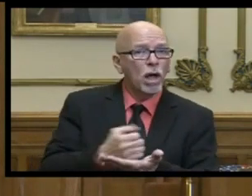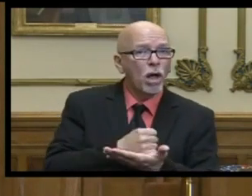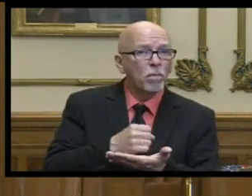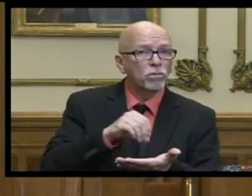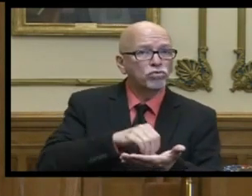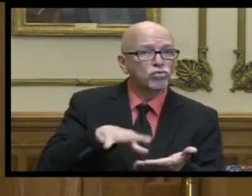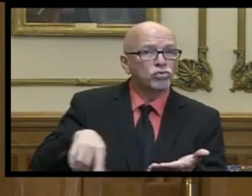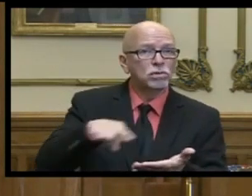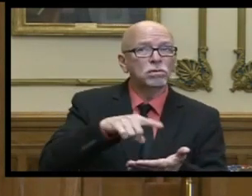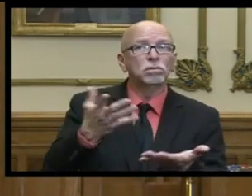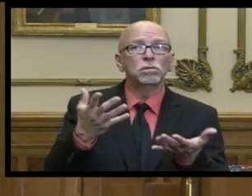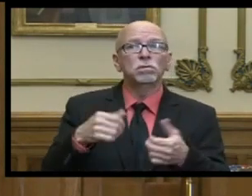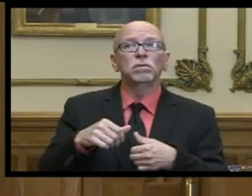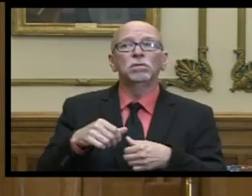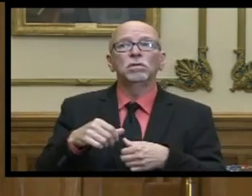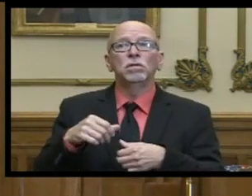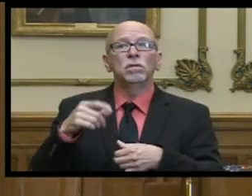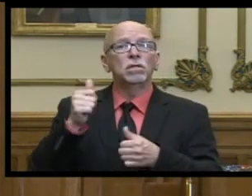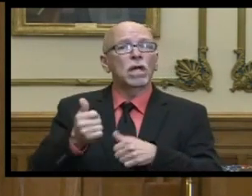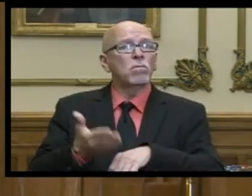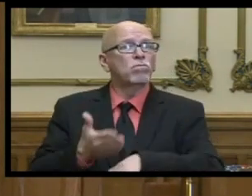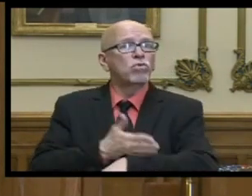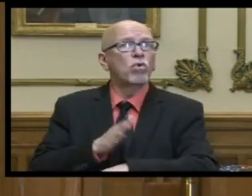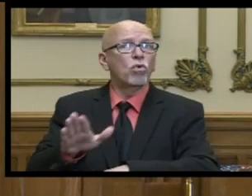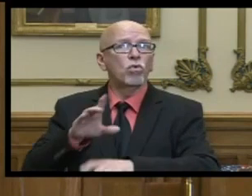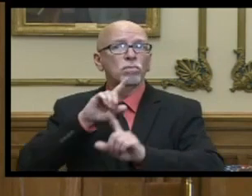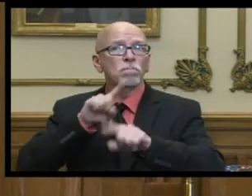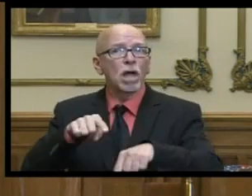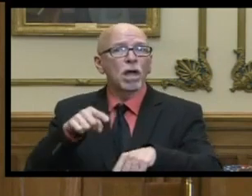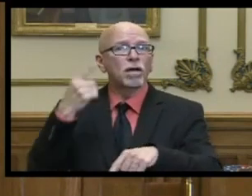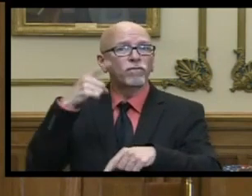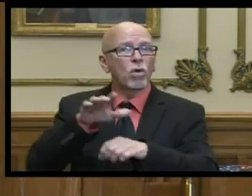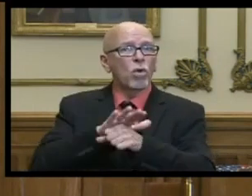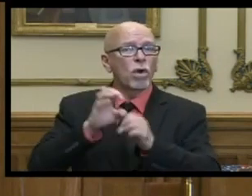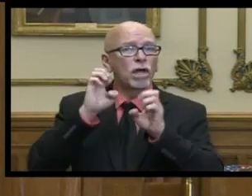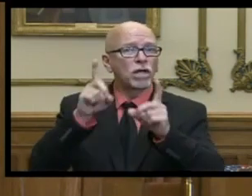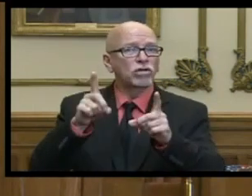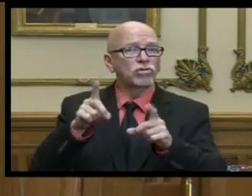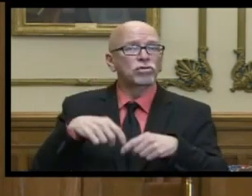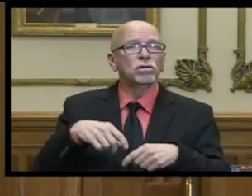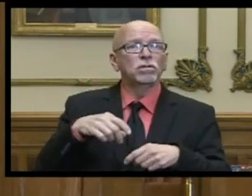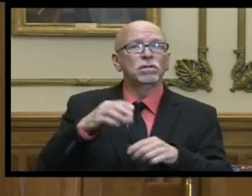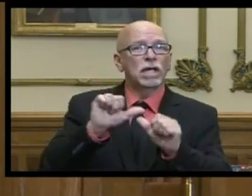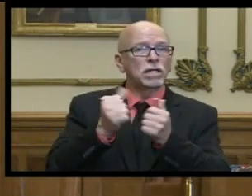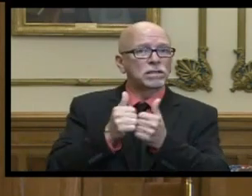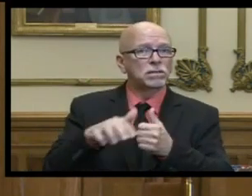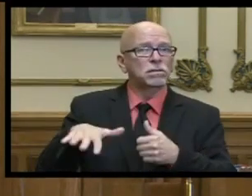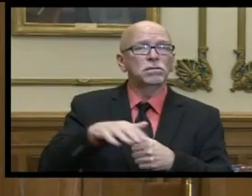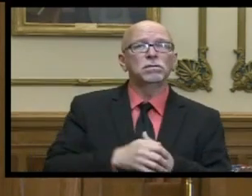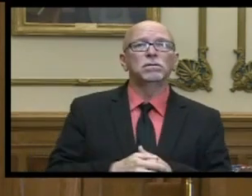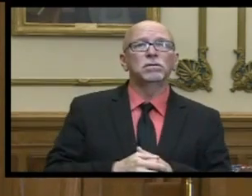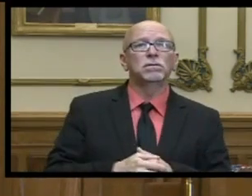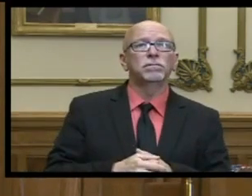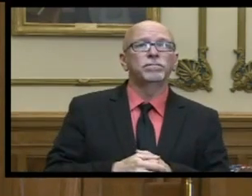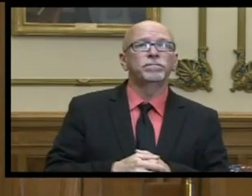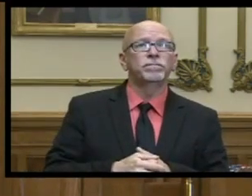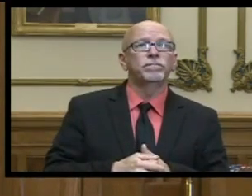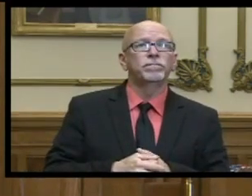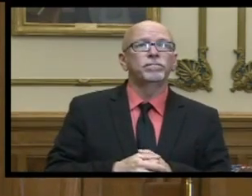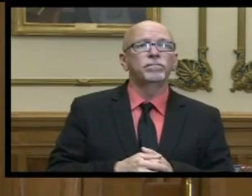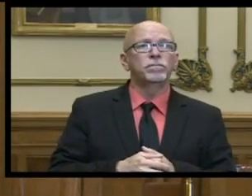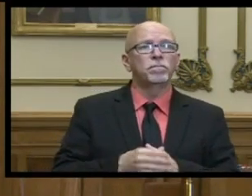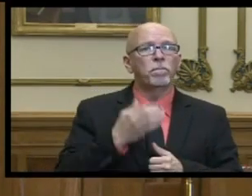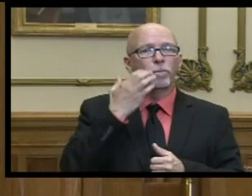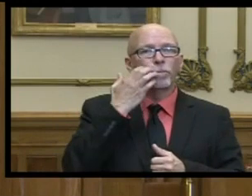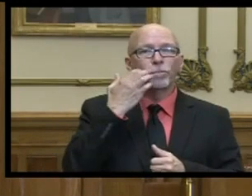students improve the preparedness and response efforts of local education and agencies and